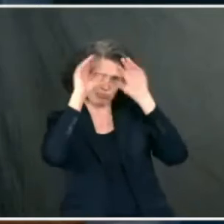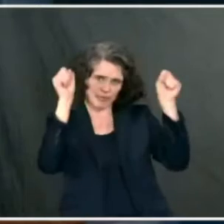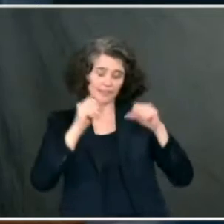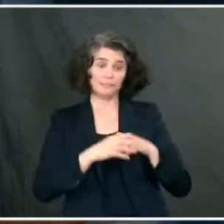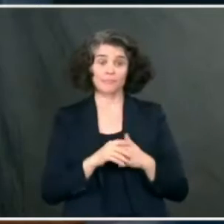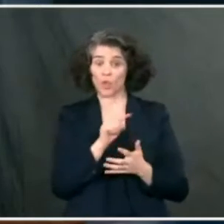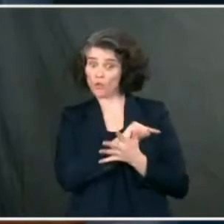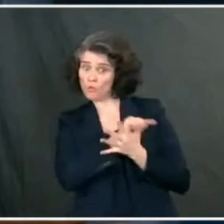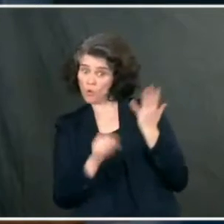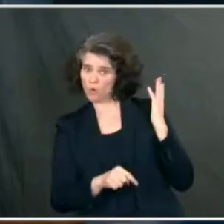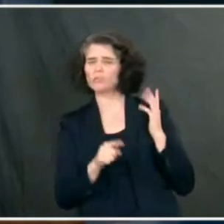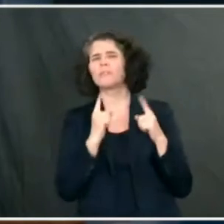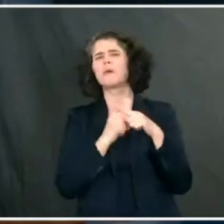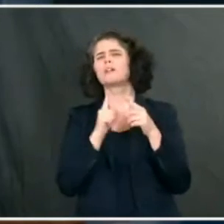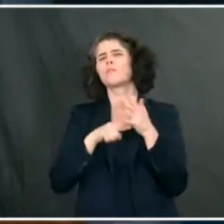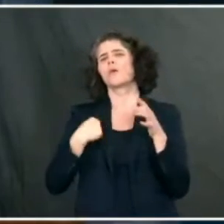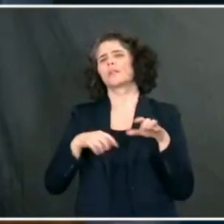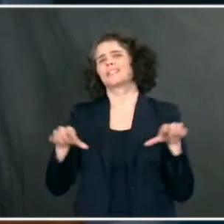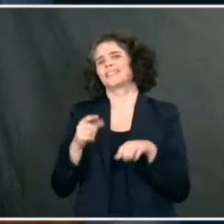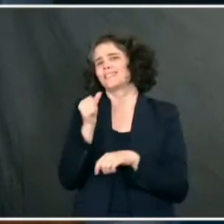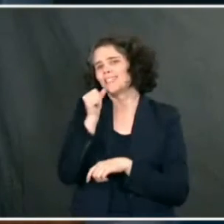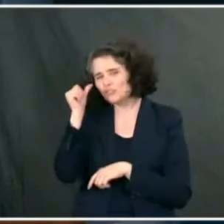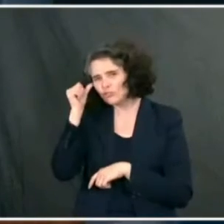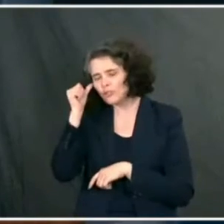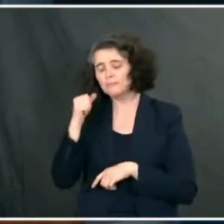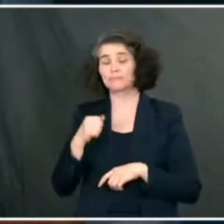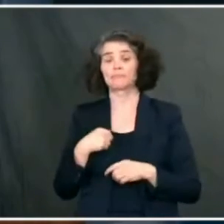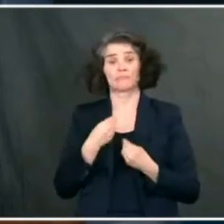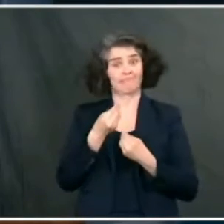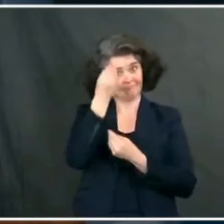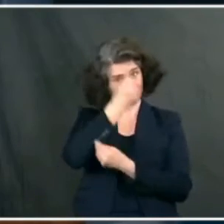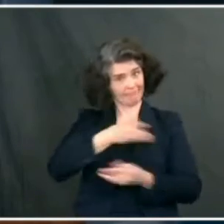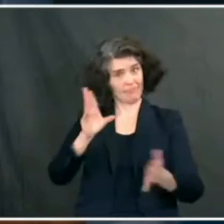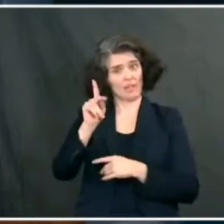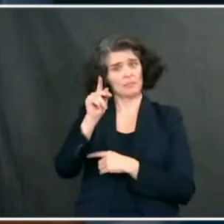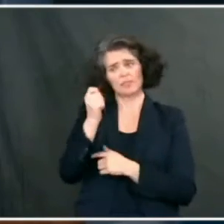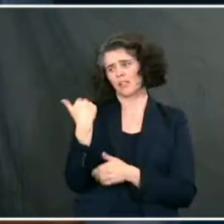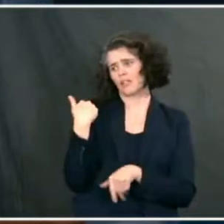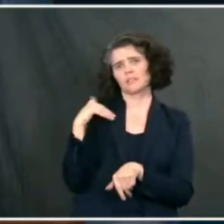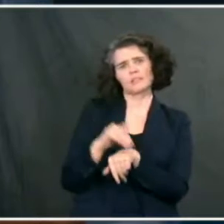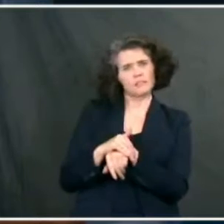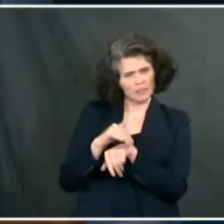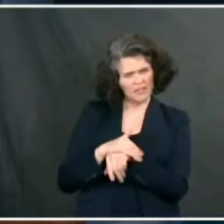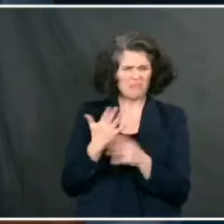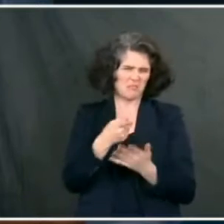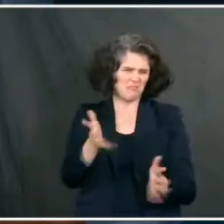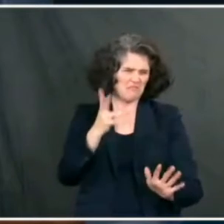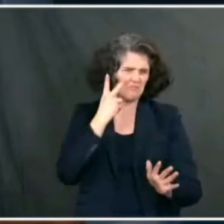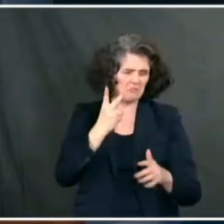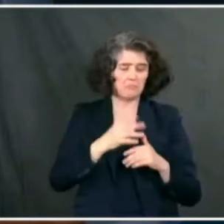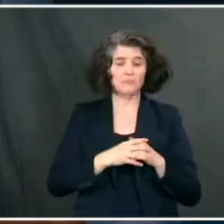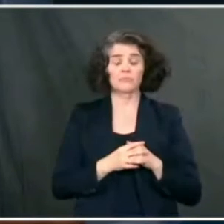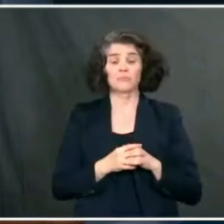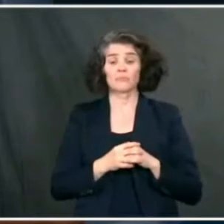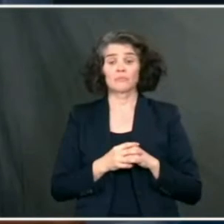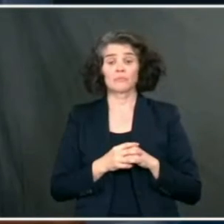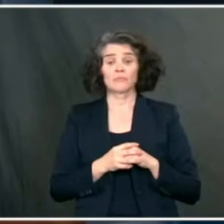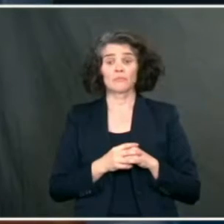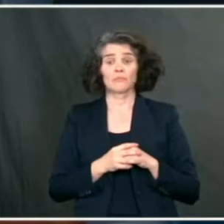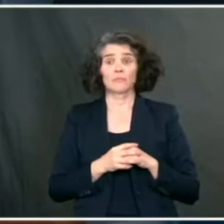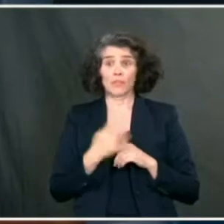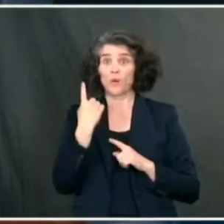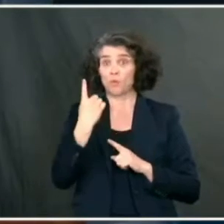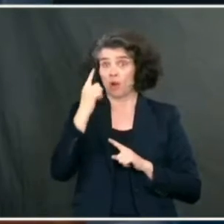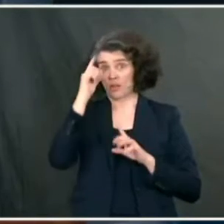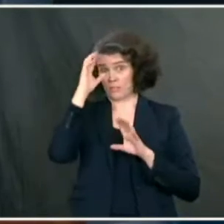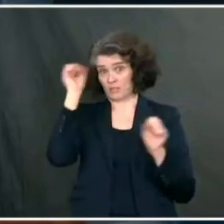I had an additional update. Some of you may have seen this come out through late last night, but I wanted to share with you that as a result of one of